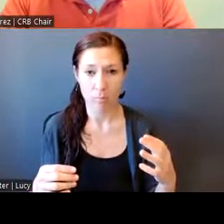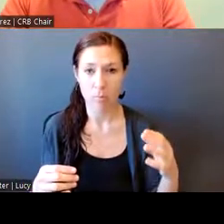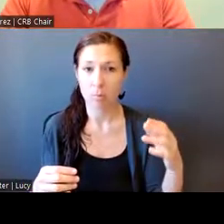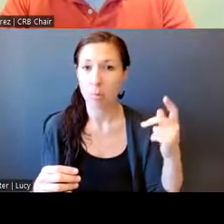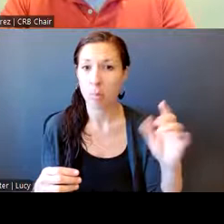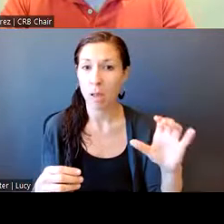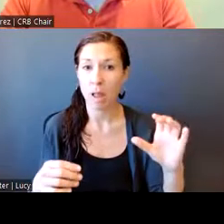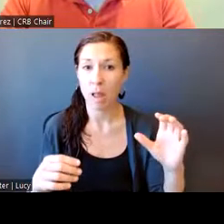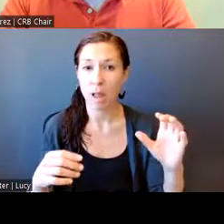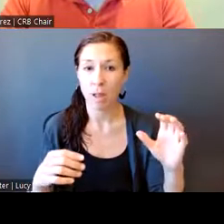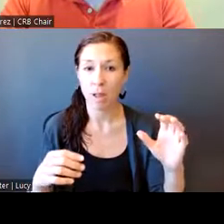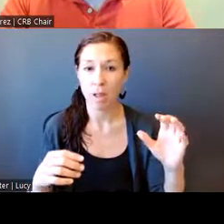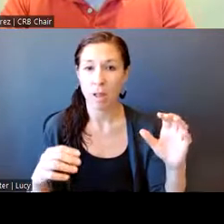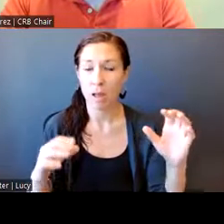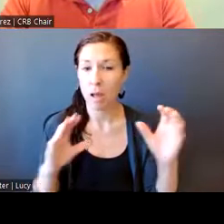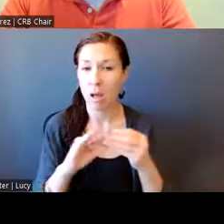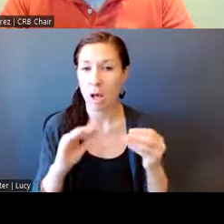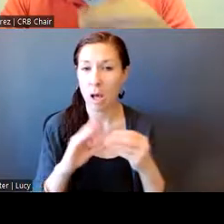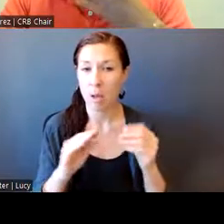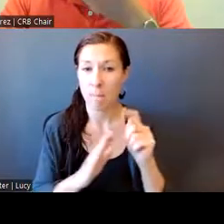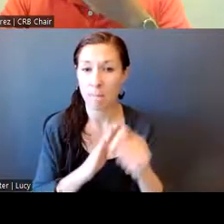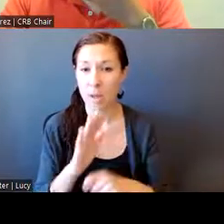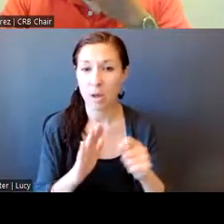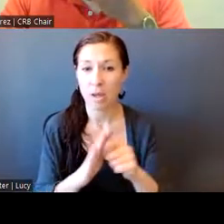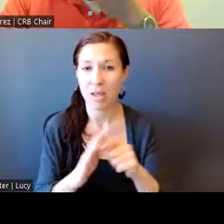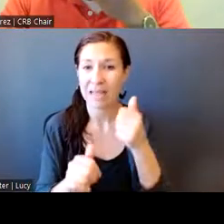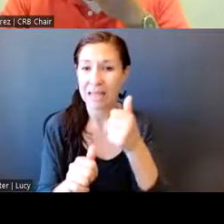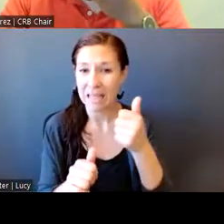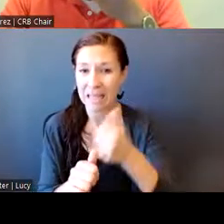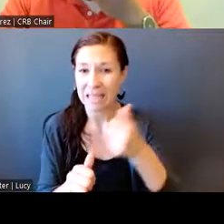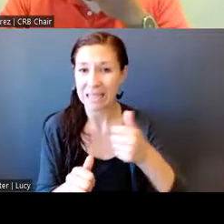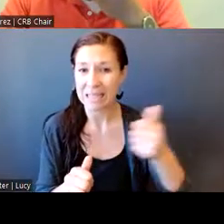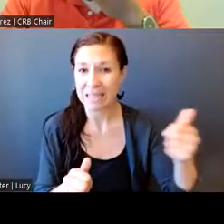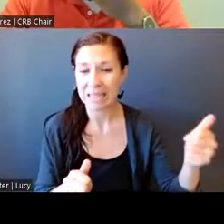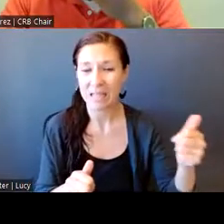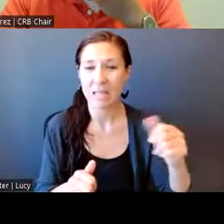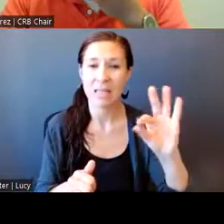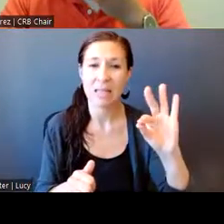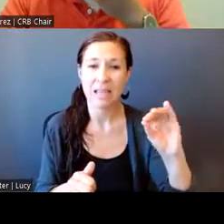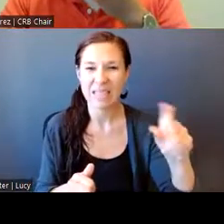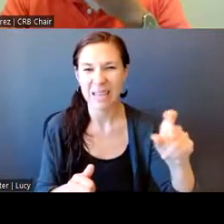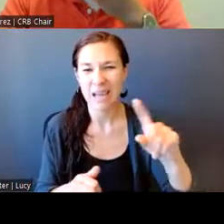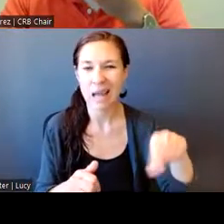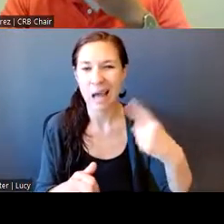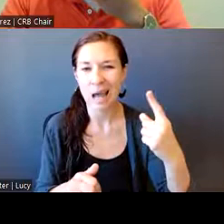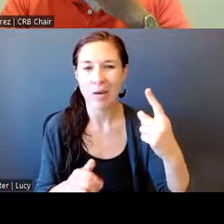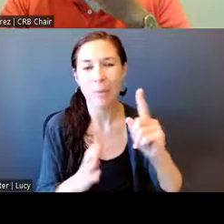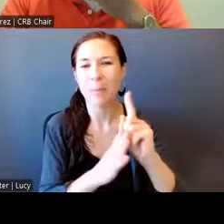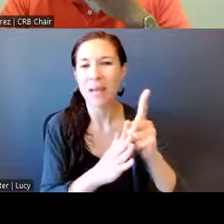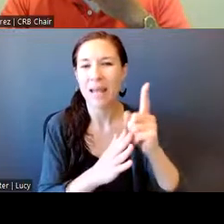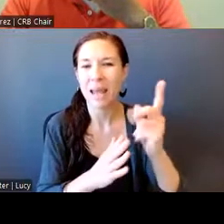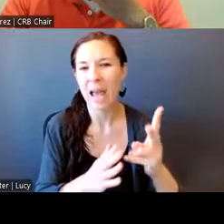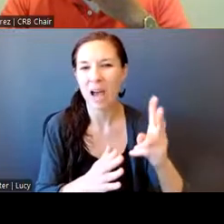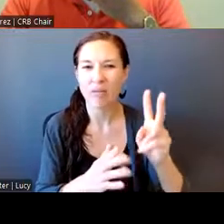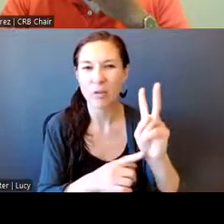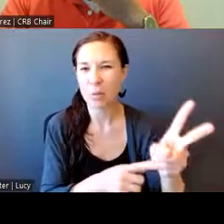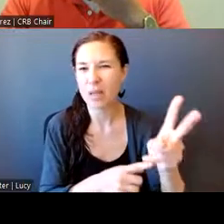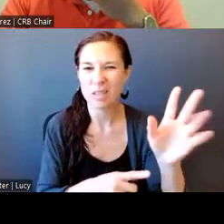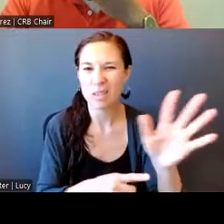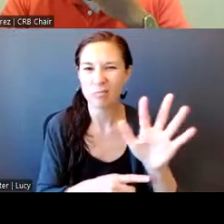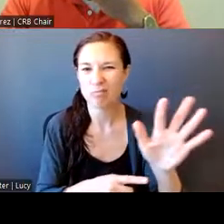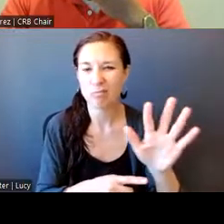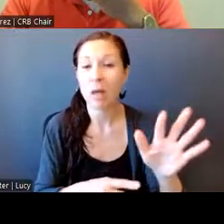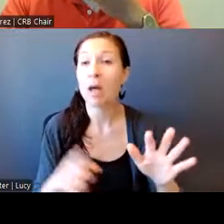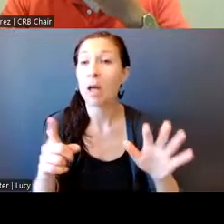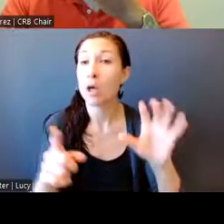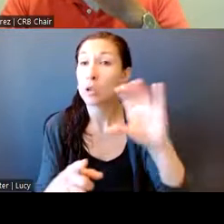90 seconds to two minutes to give us your feedback. Those who are on Zoom, you have a couple